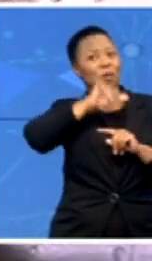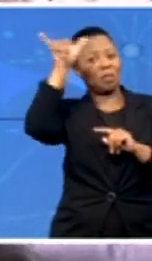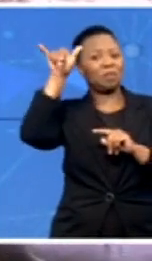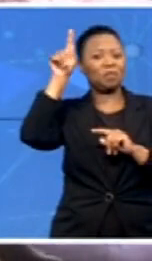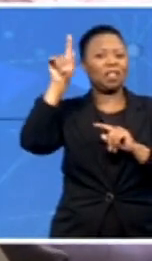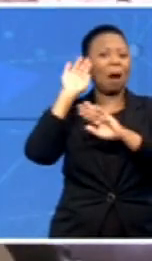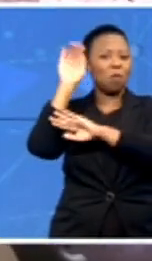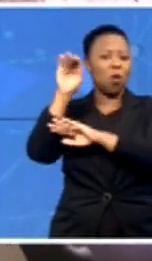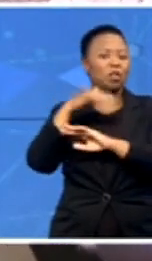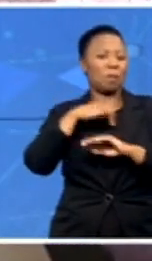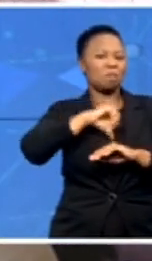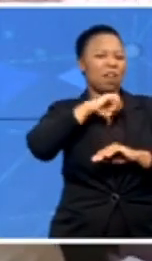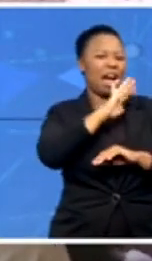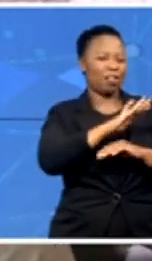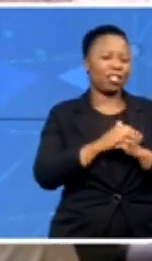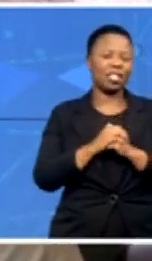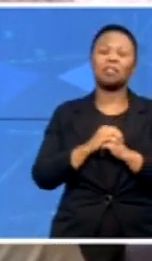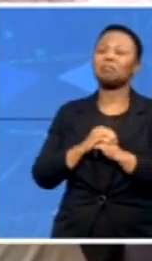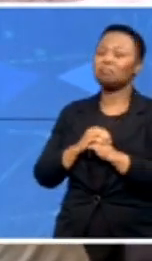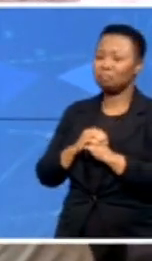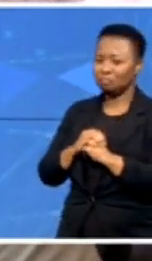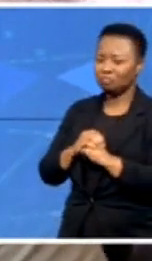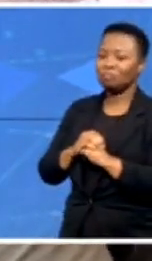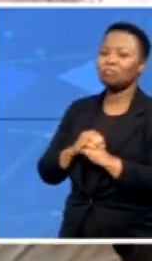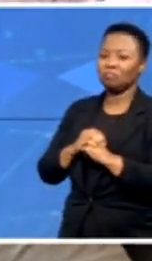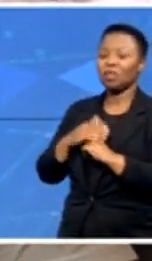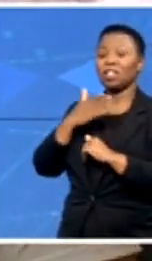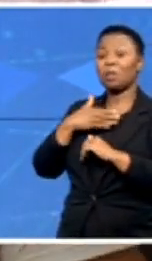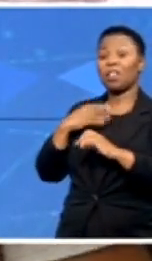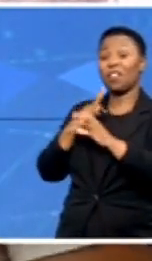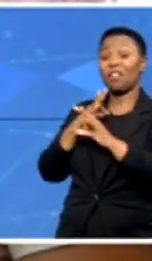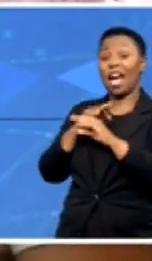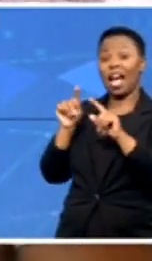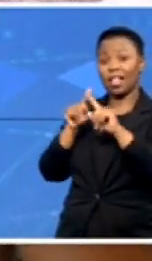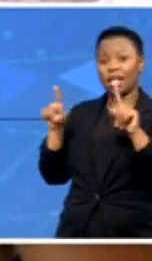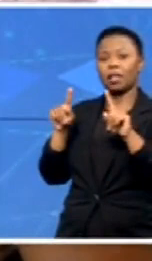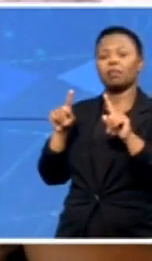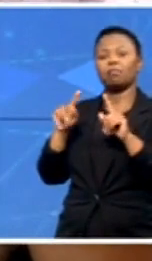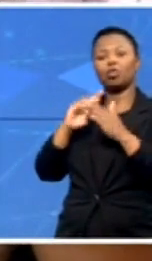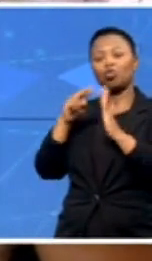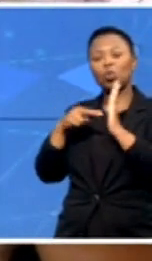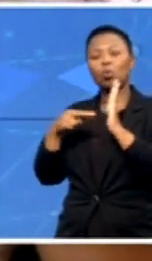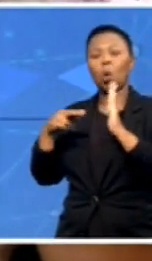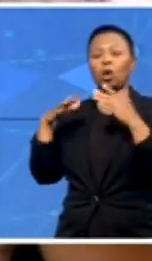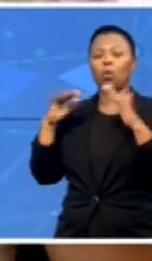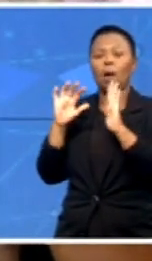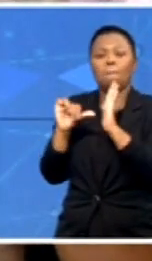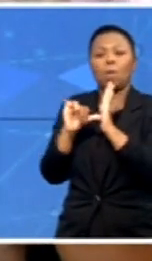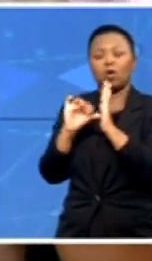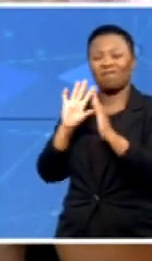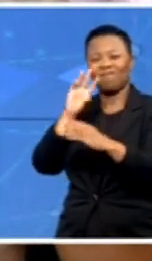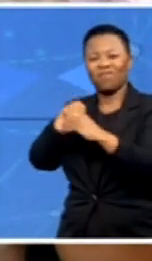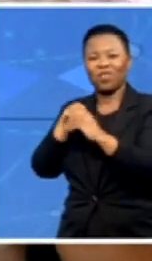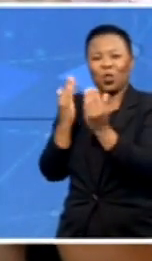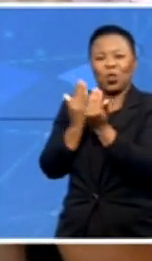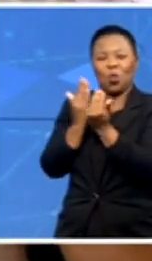parents need to play a critical role in their children's schooling career. And many children out there,